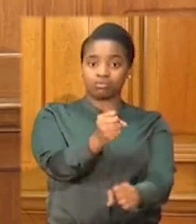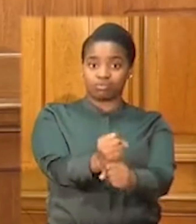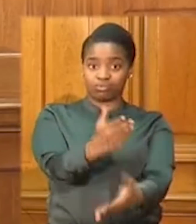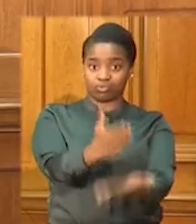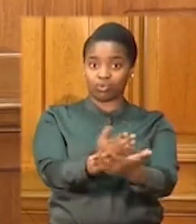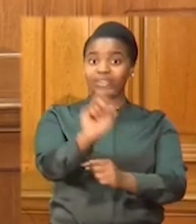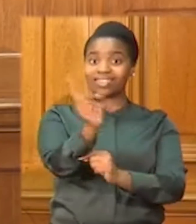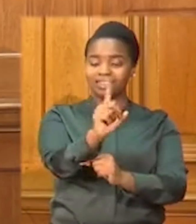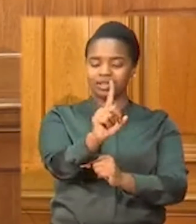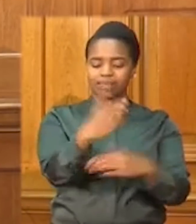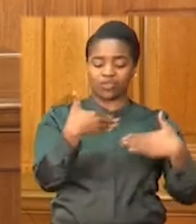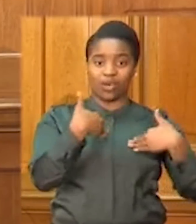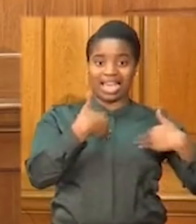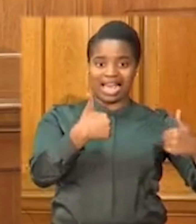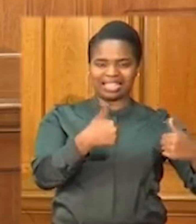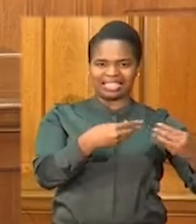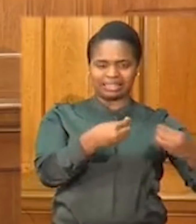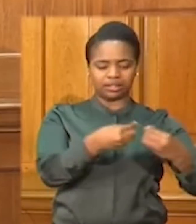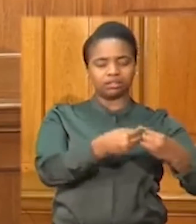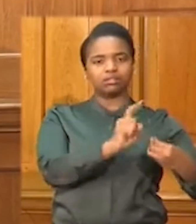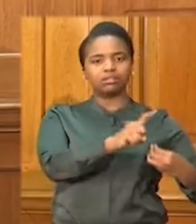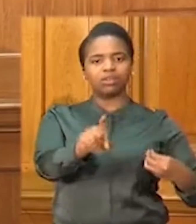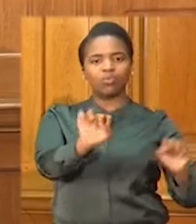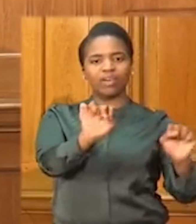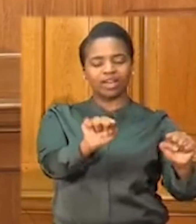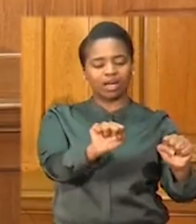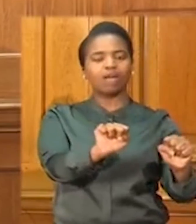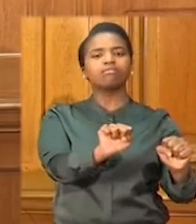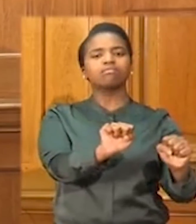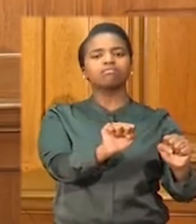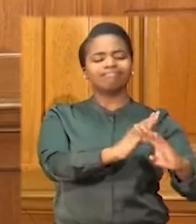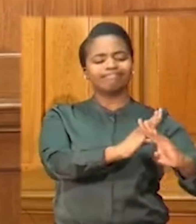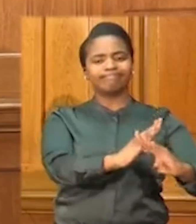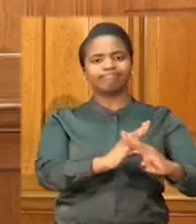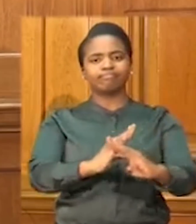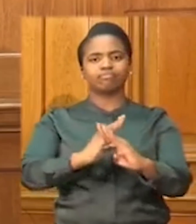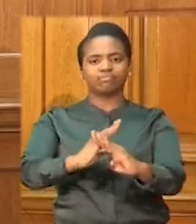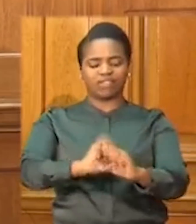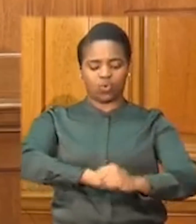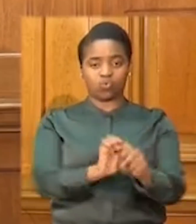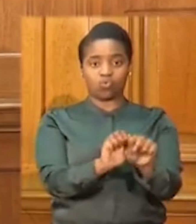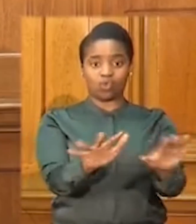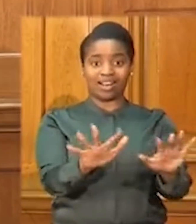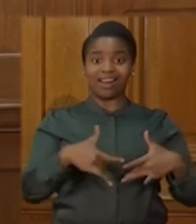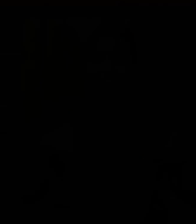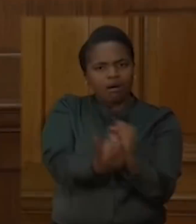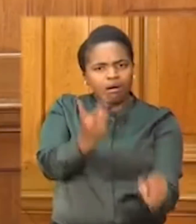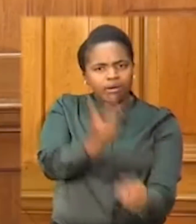needed to contain and to delay the spread of the disease and to save lives.